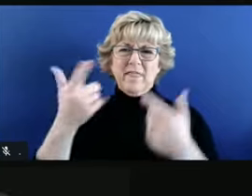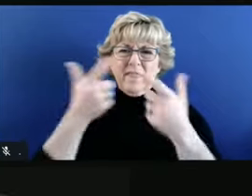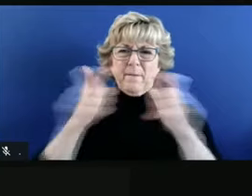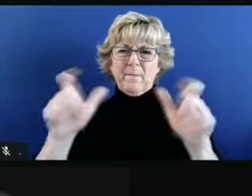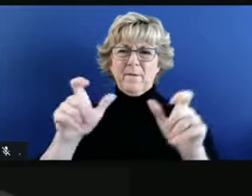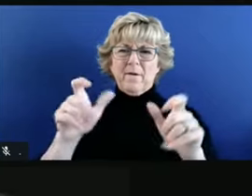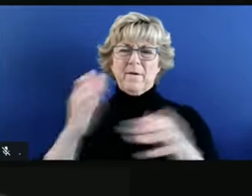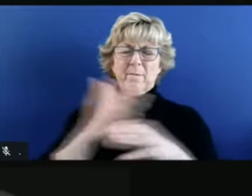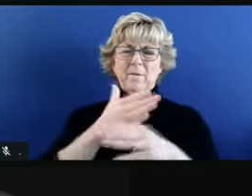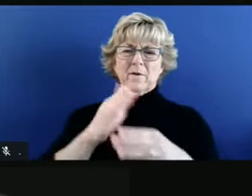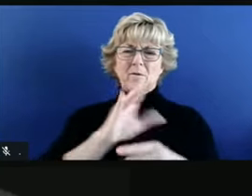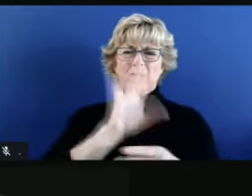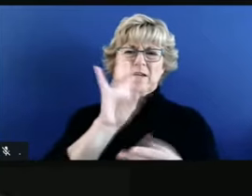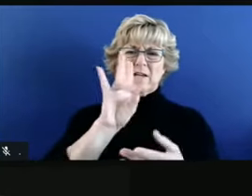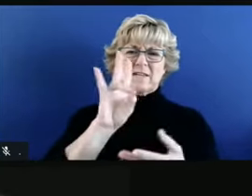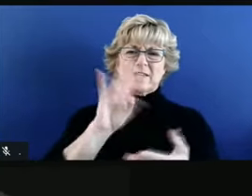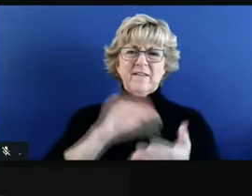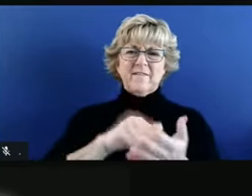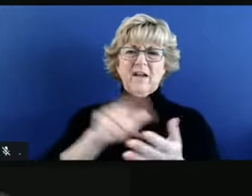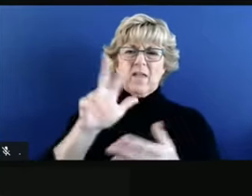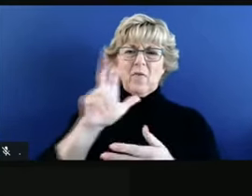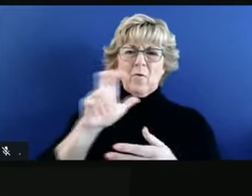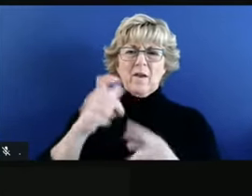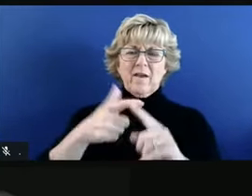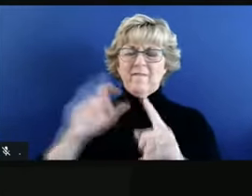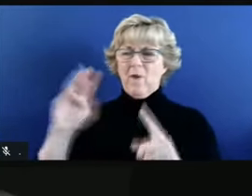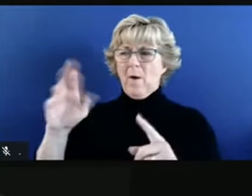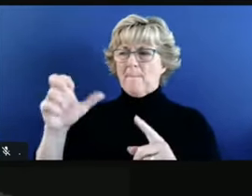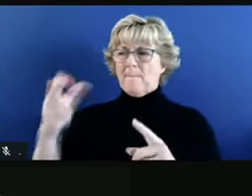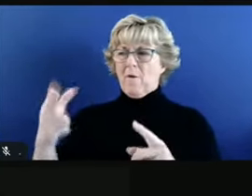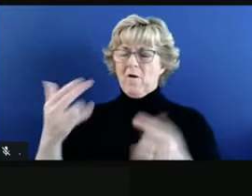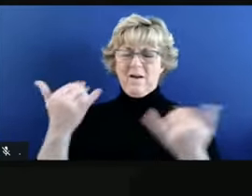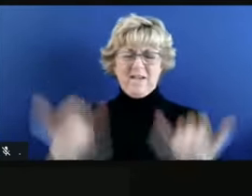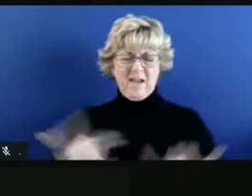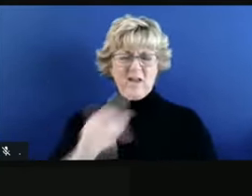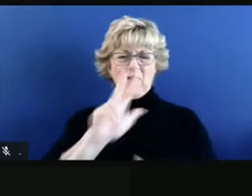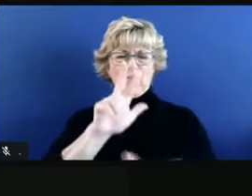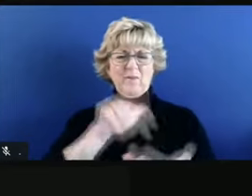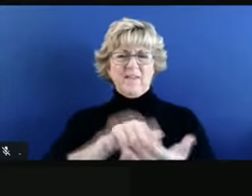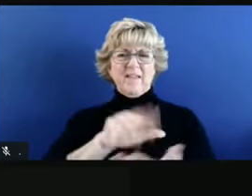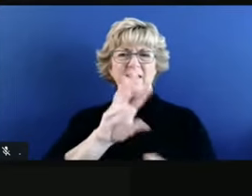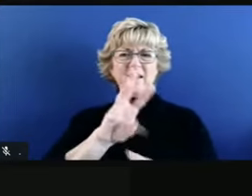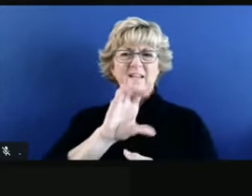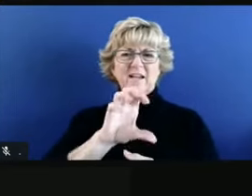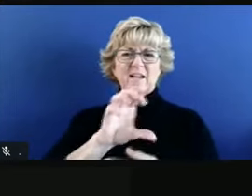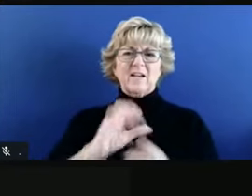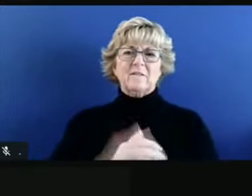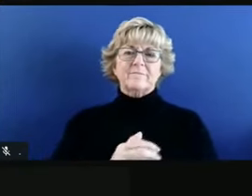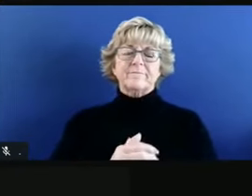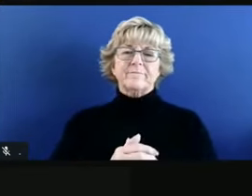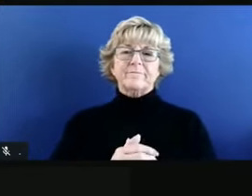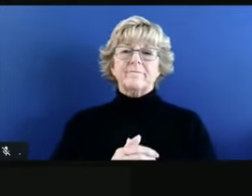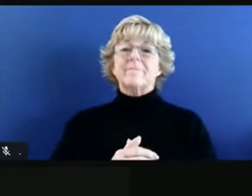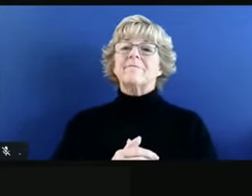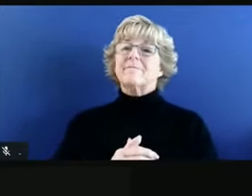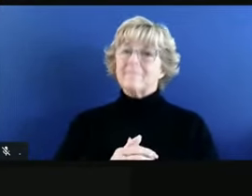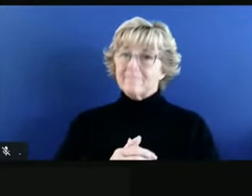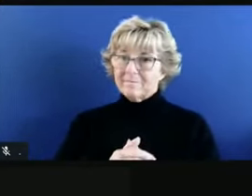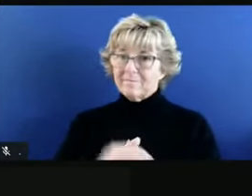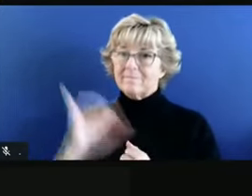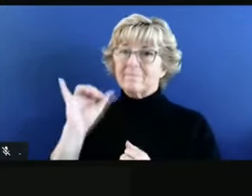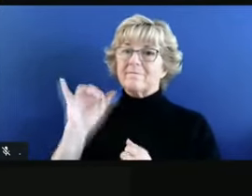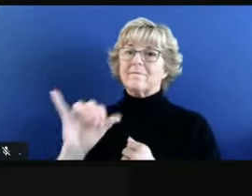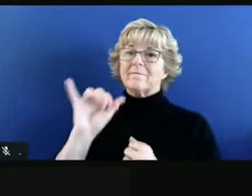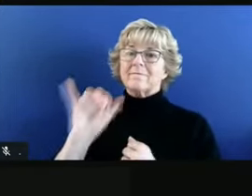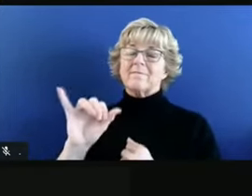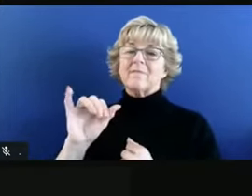between 7,300 back in March versus about 3,600 right now? Yeah, so a couple of things. Remember, we